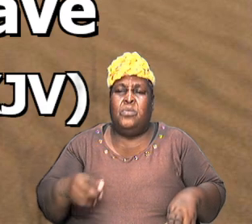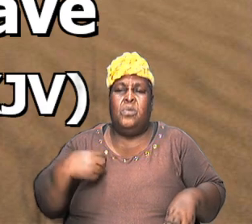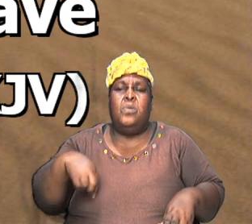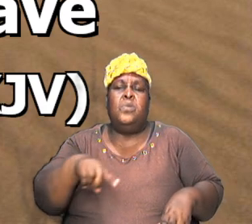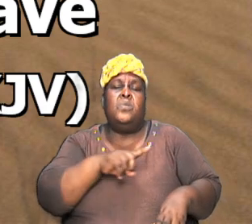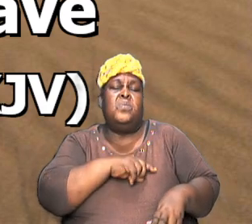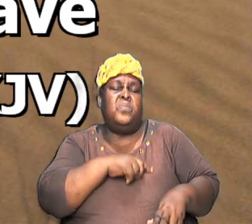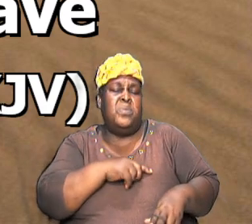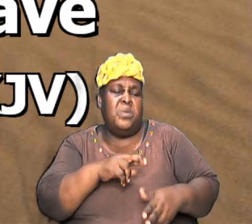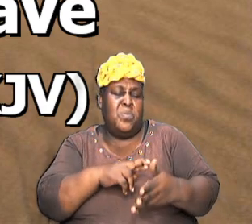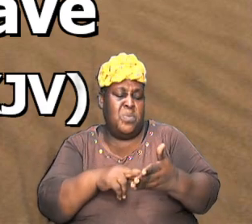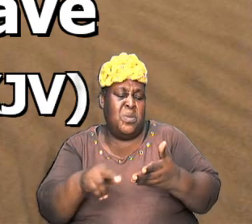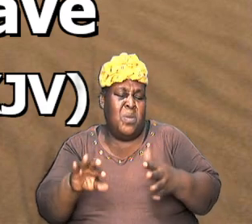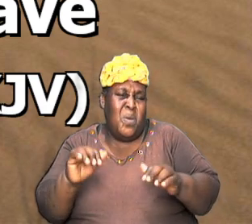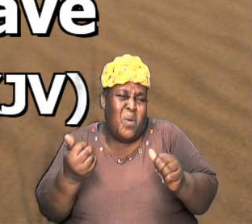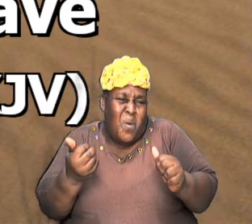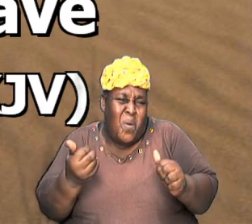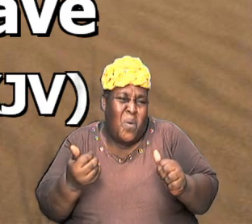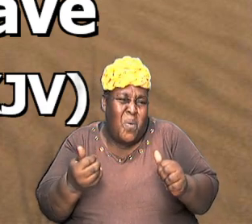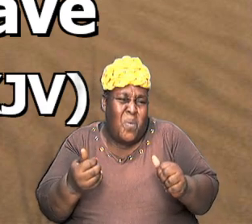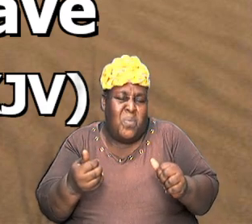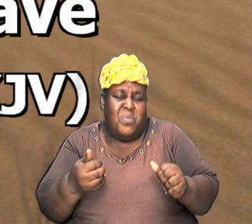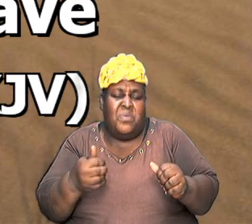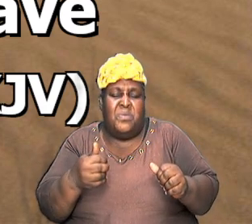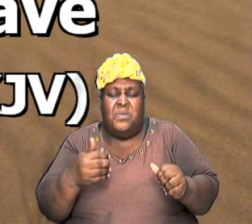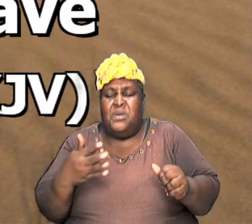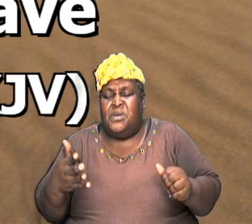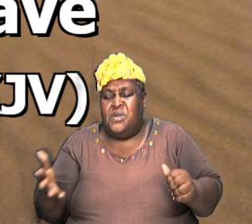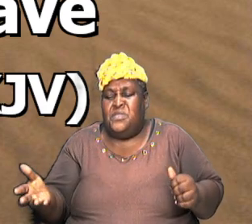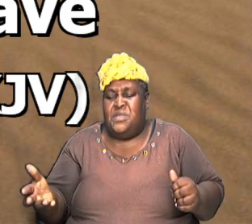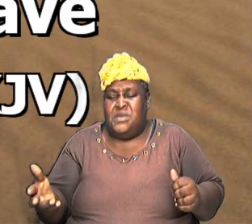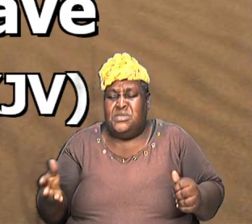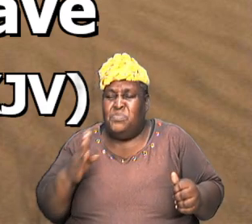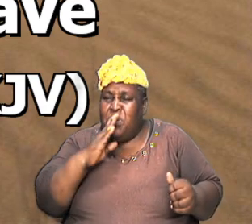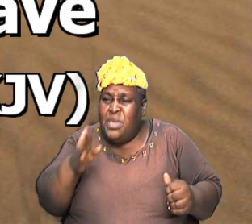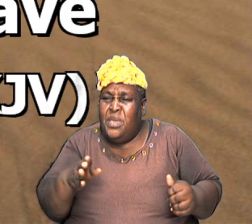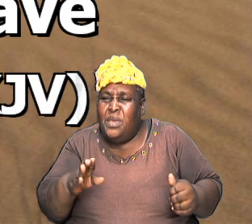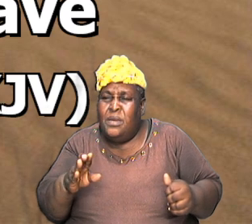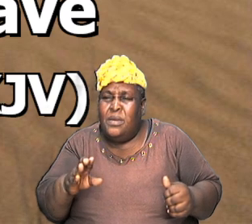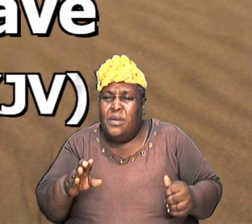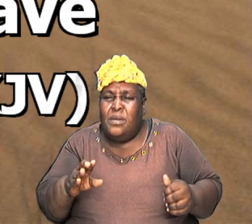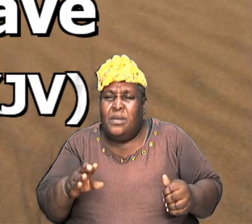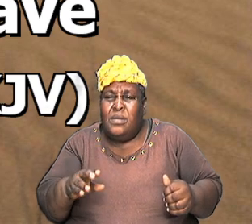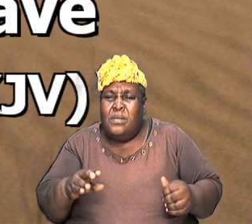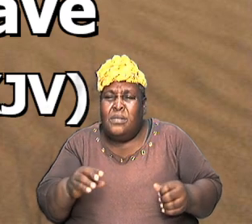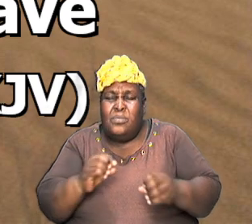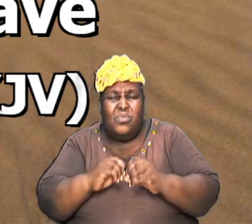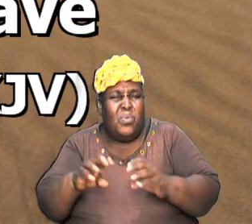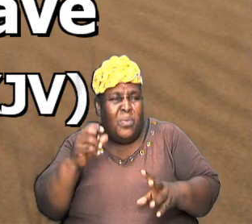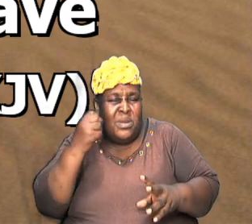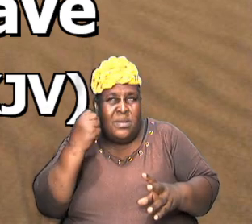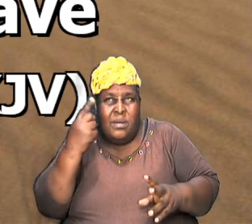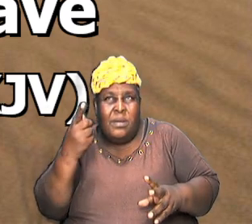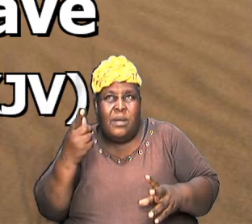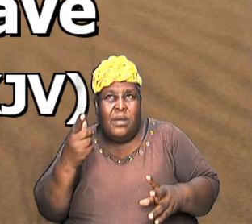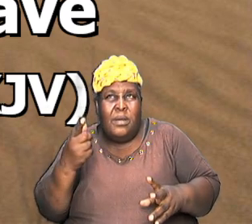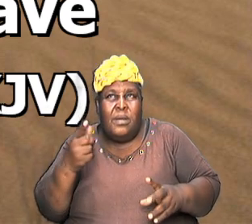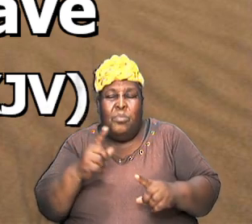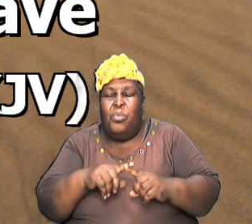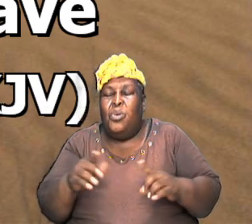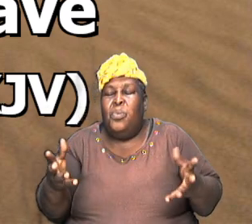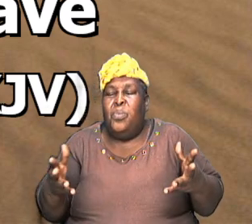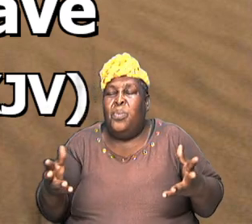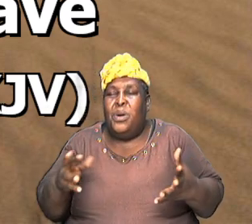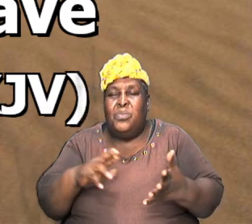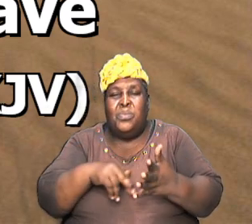into it say but how could this incident be it just don't seem to make sense but for whatever reason God wanted to highlight